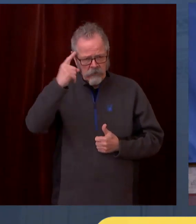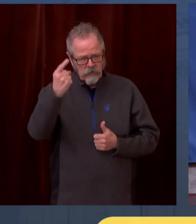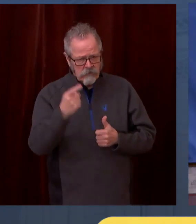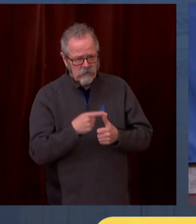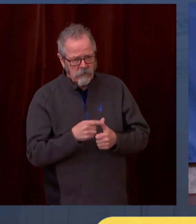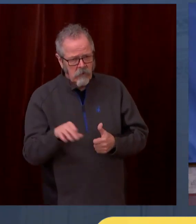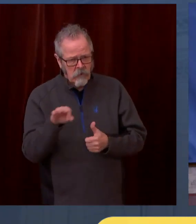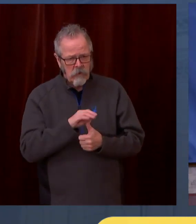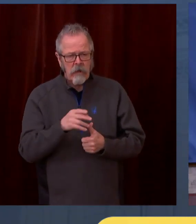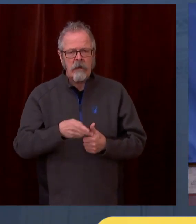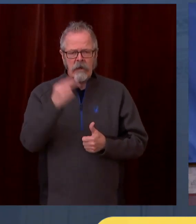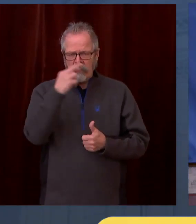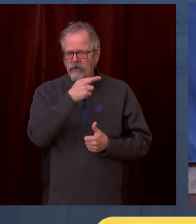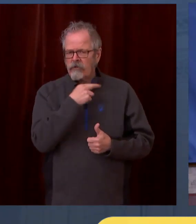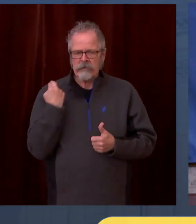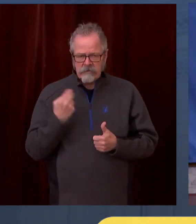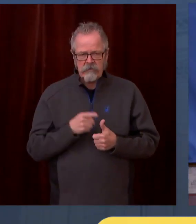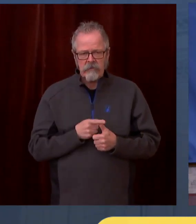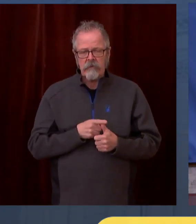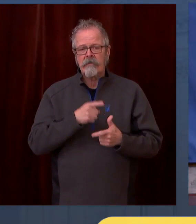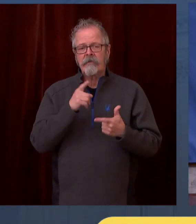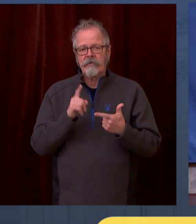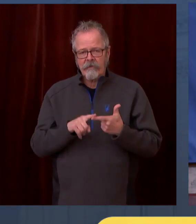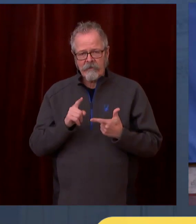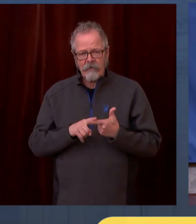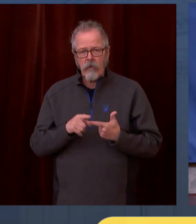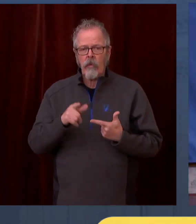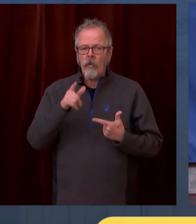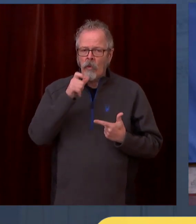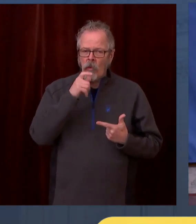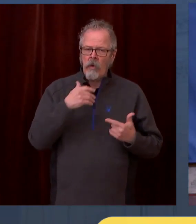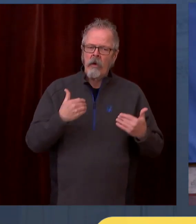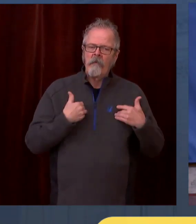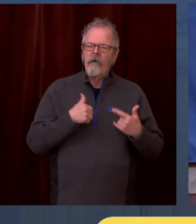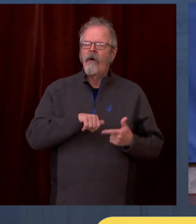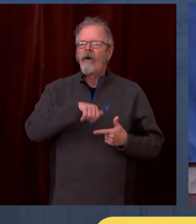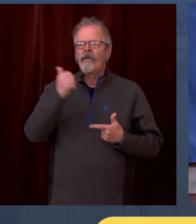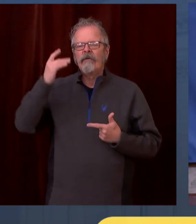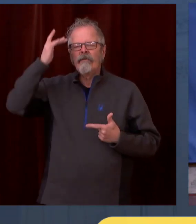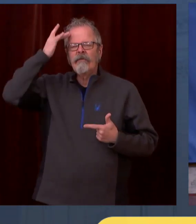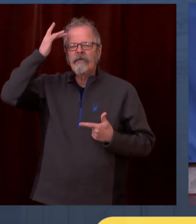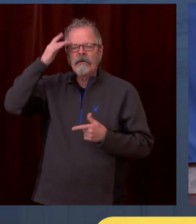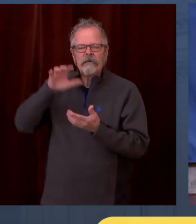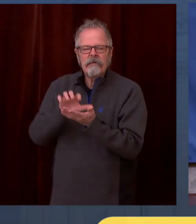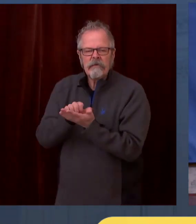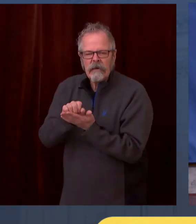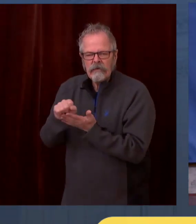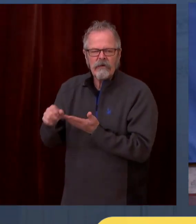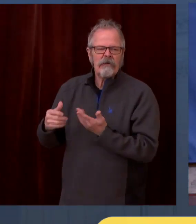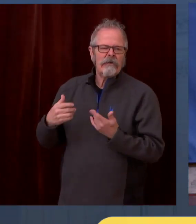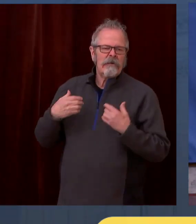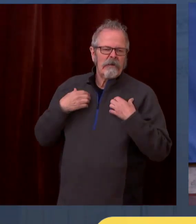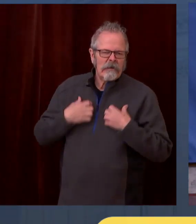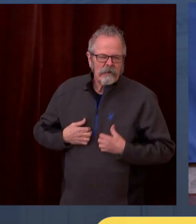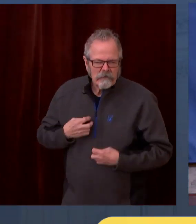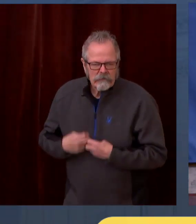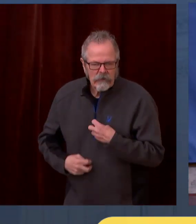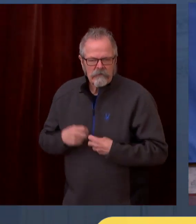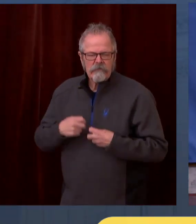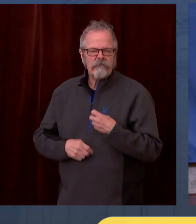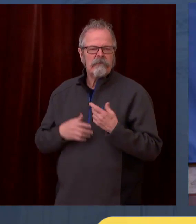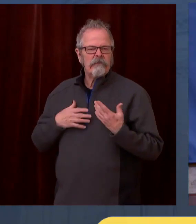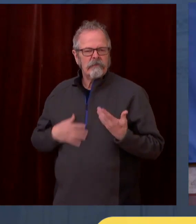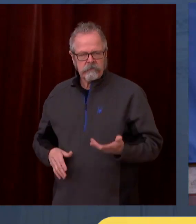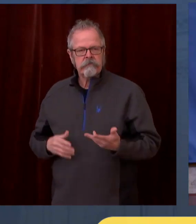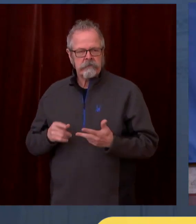grocery store workers and agriculture workers and teachers and emergency folks and childcare workers. So, we're trying to